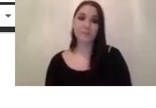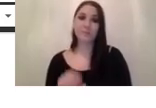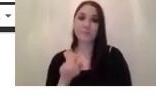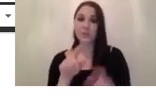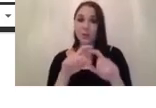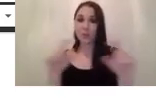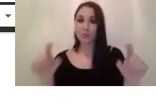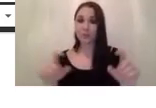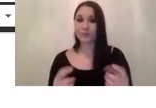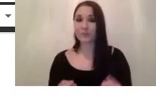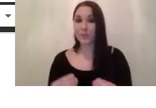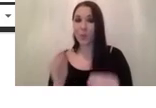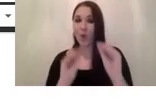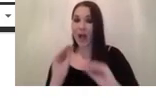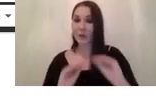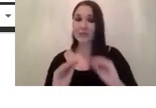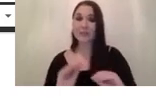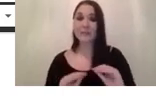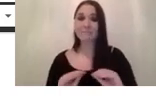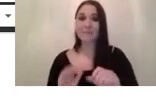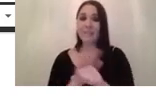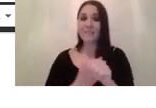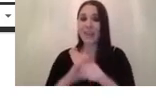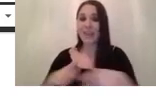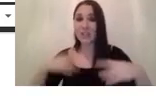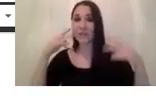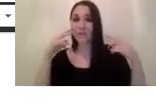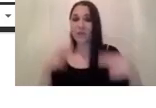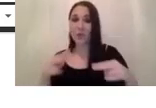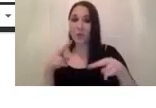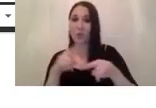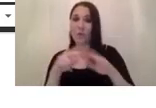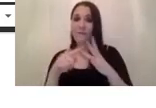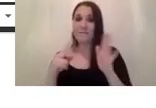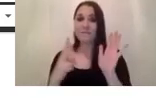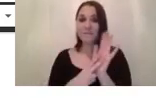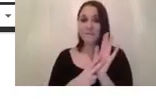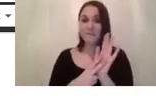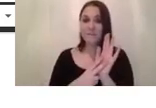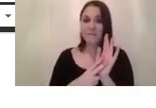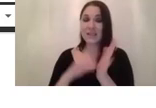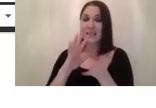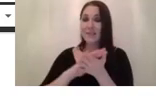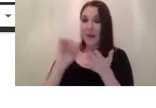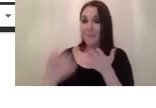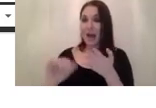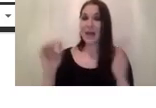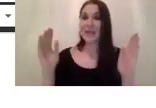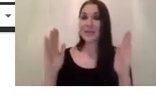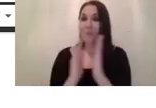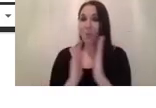feature in this case you if you don't have the entire field of view let's say the entire area